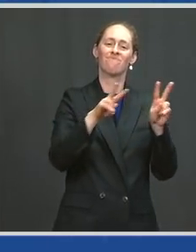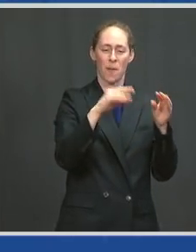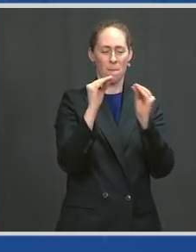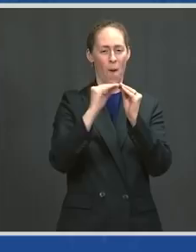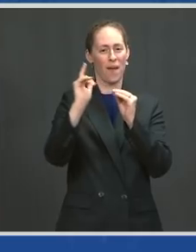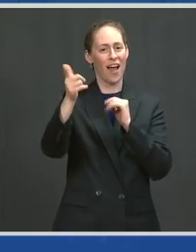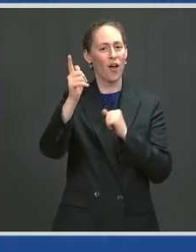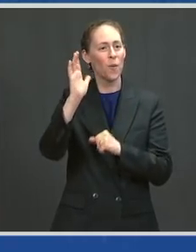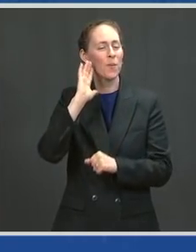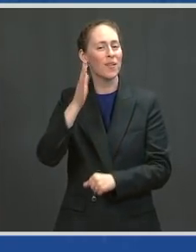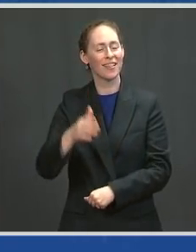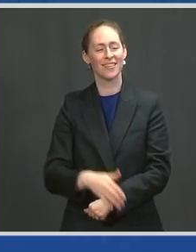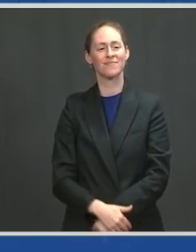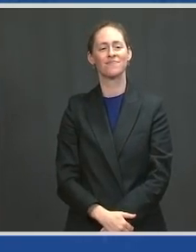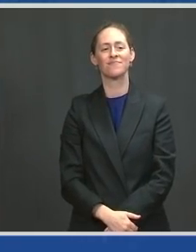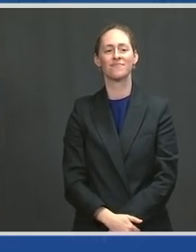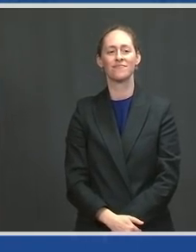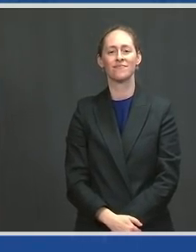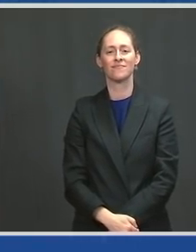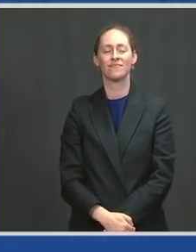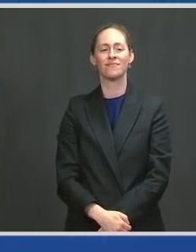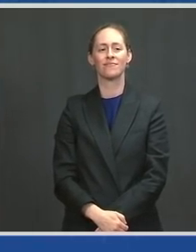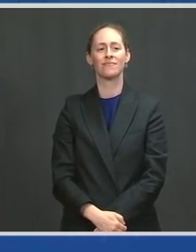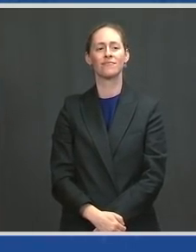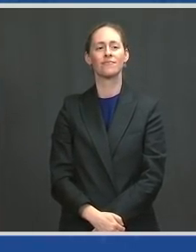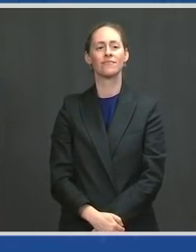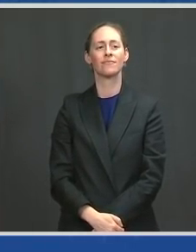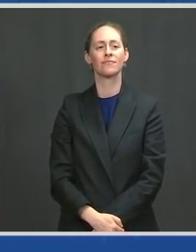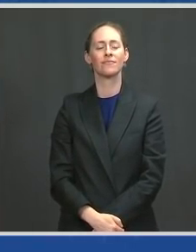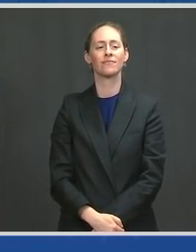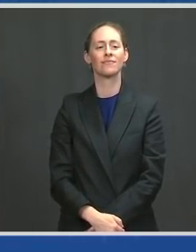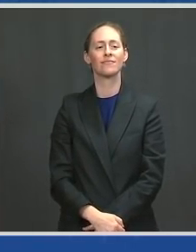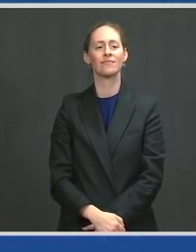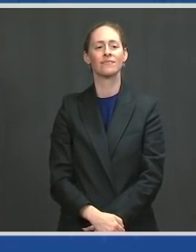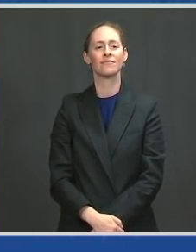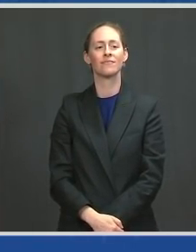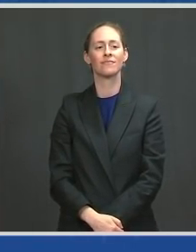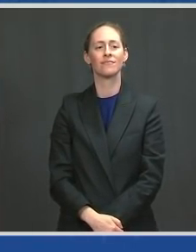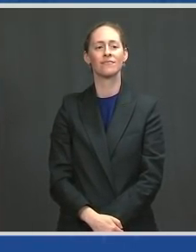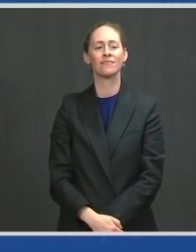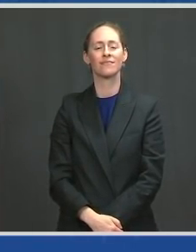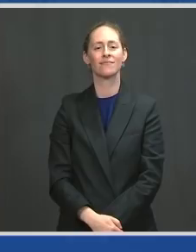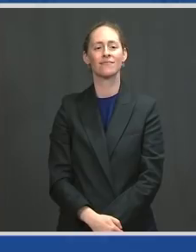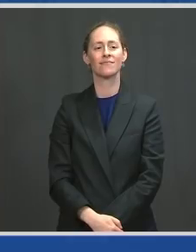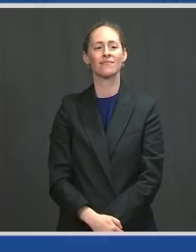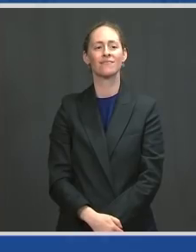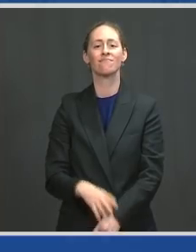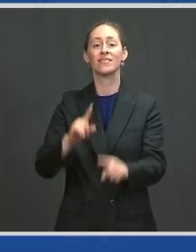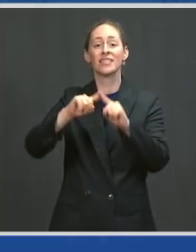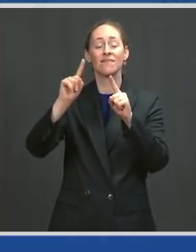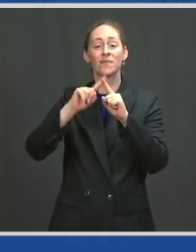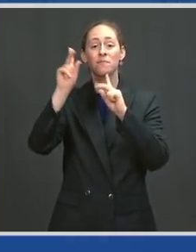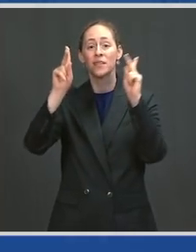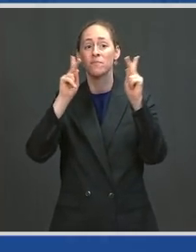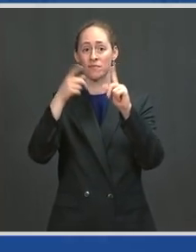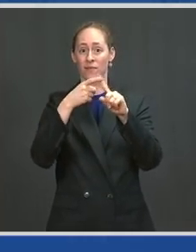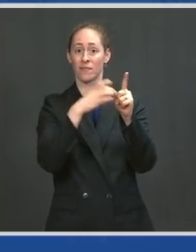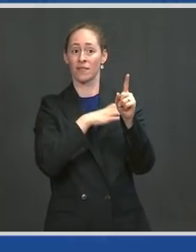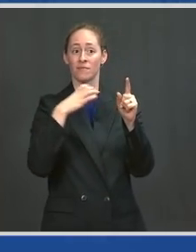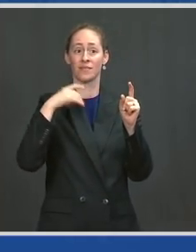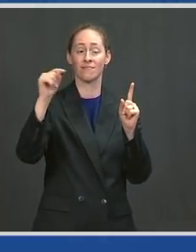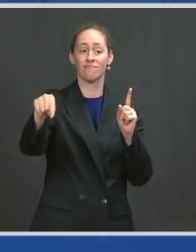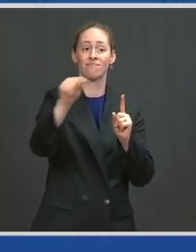And Congressman Connolly and Byer, they are both members of Congress, but Congressman Connolly got to